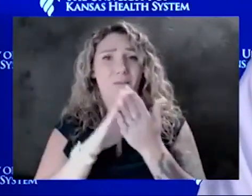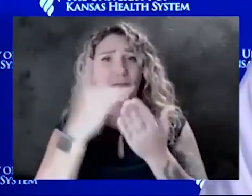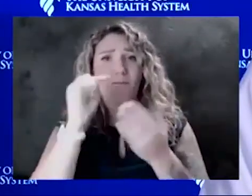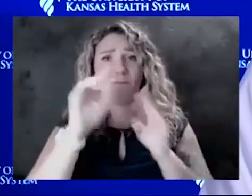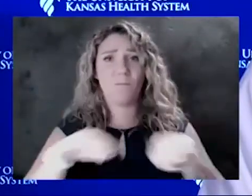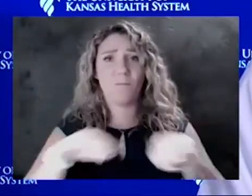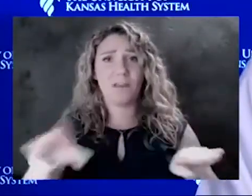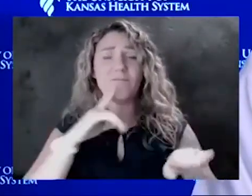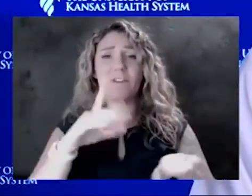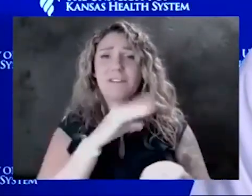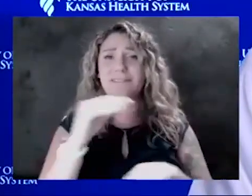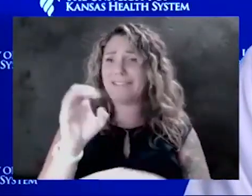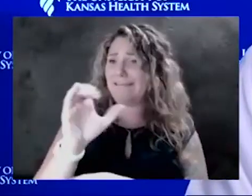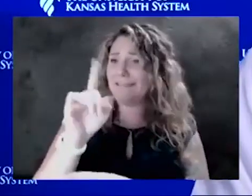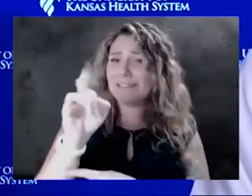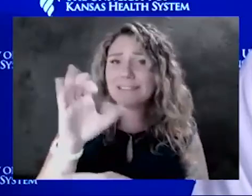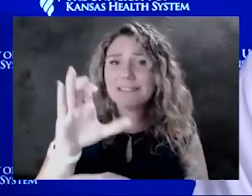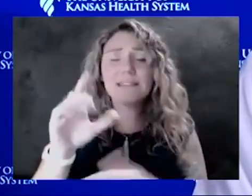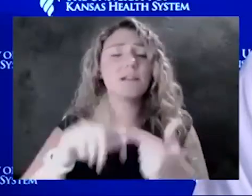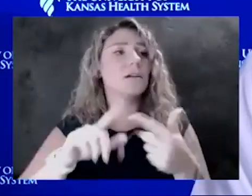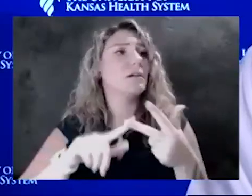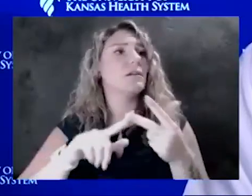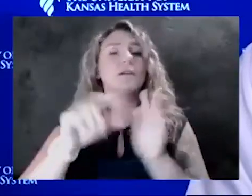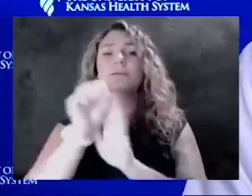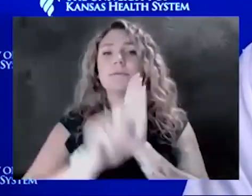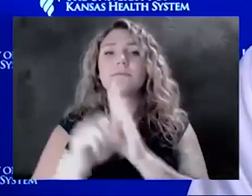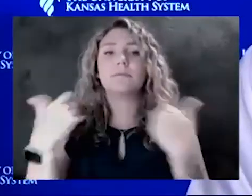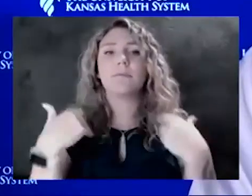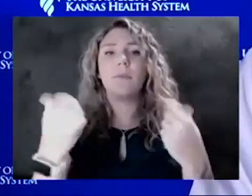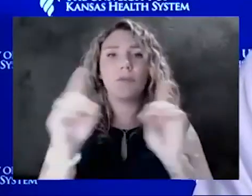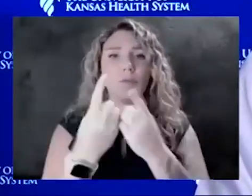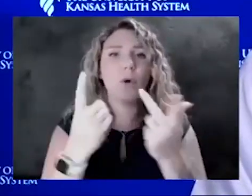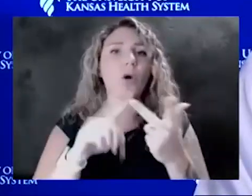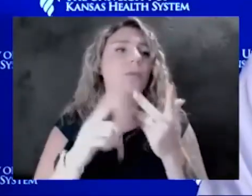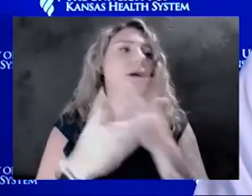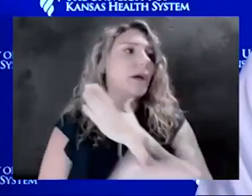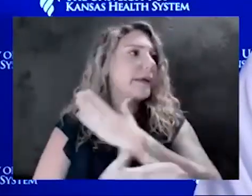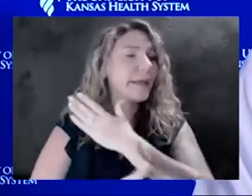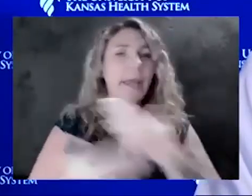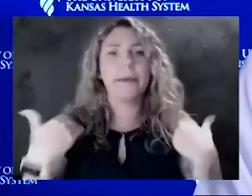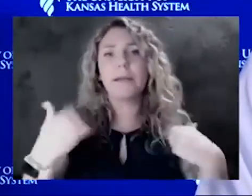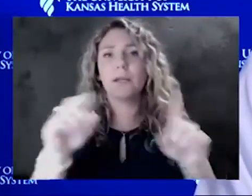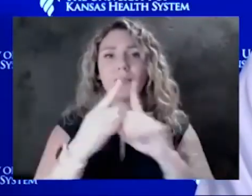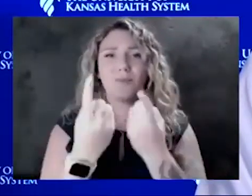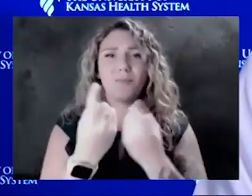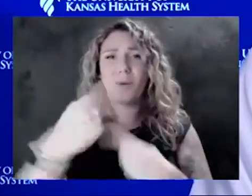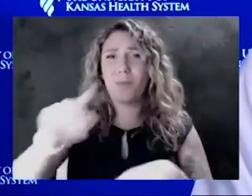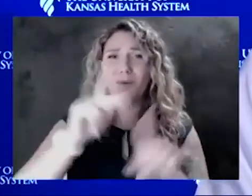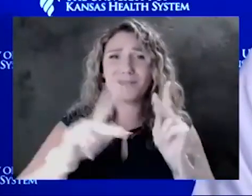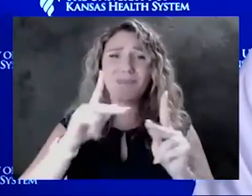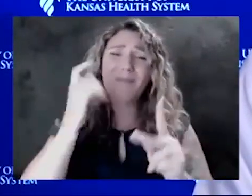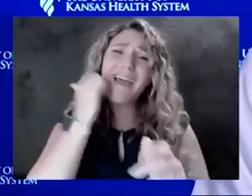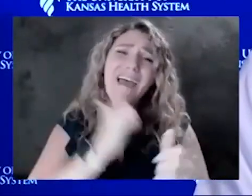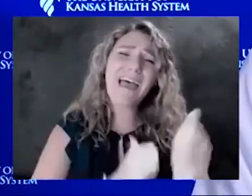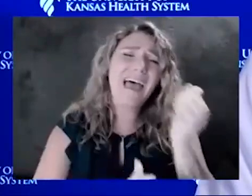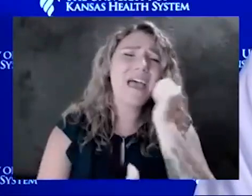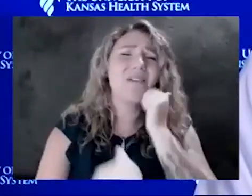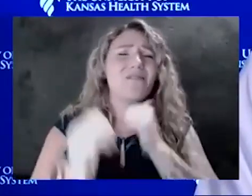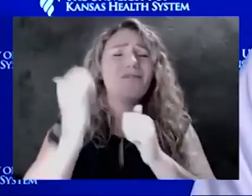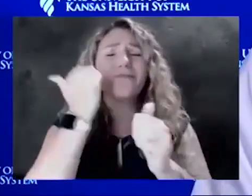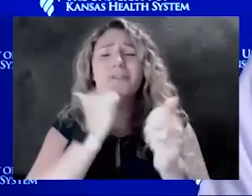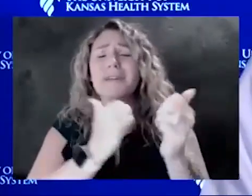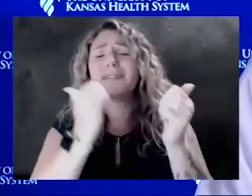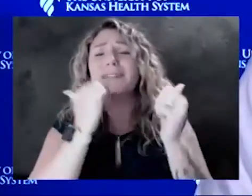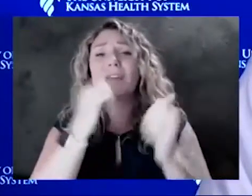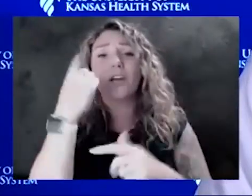the state health departments, the county health departments, the people who are doing this every day, day in and day out, really to keep you and me